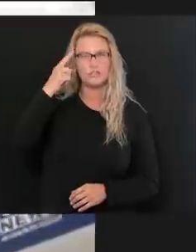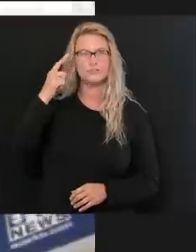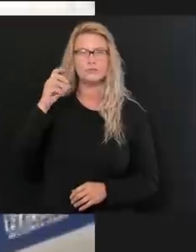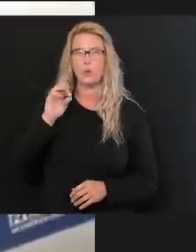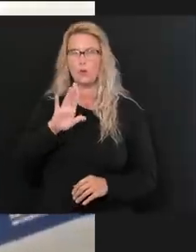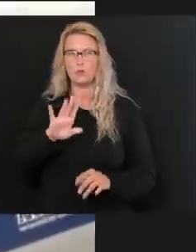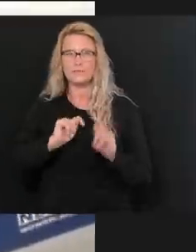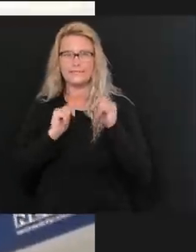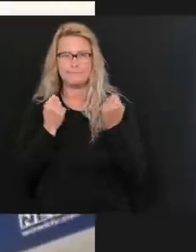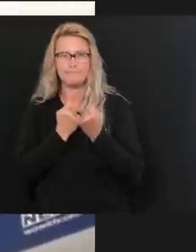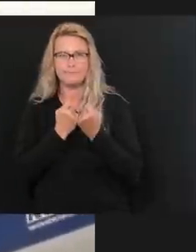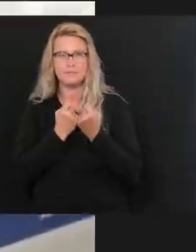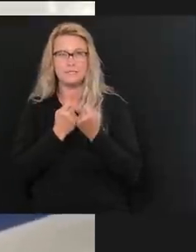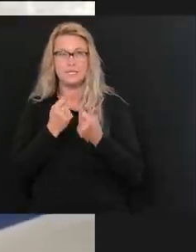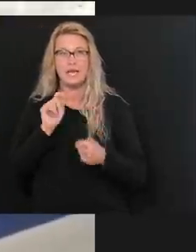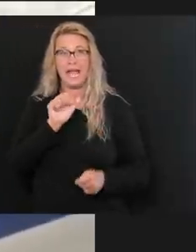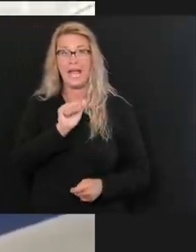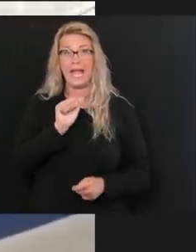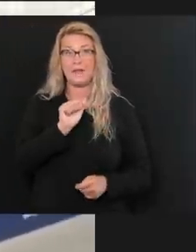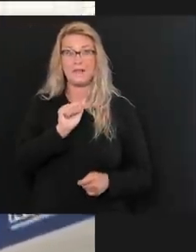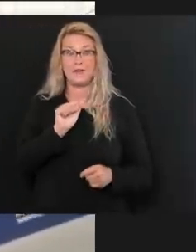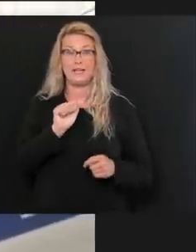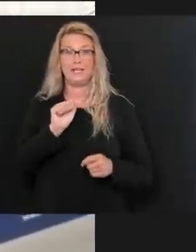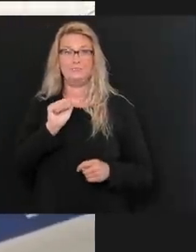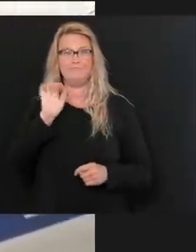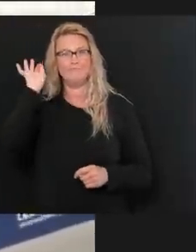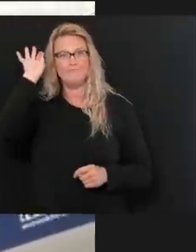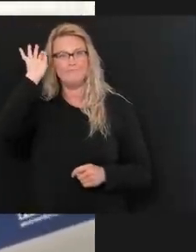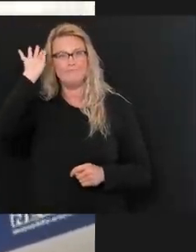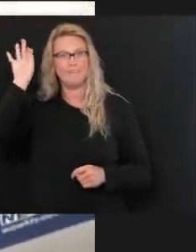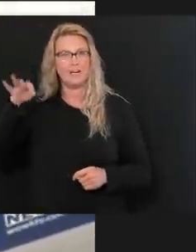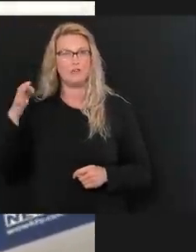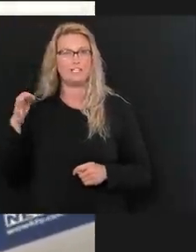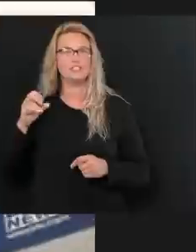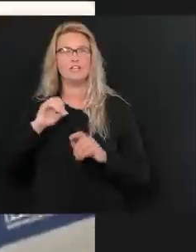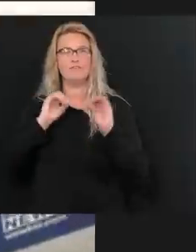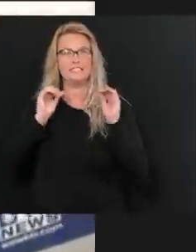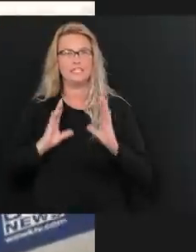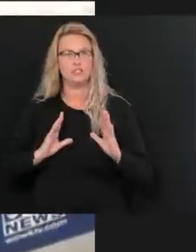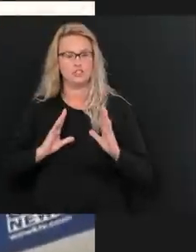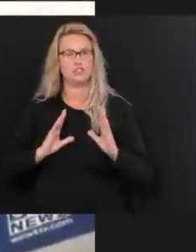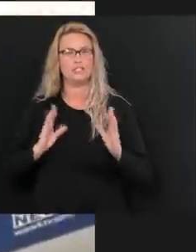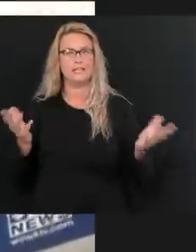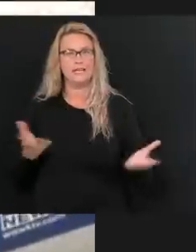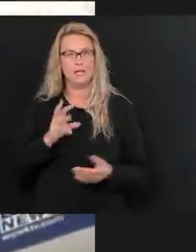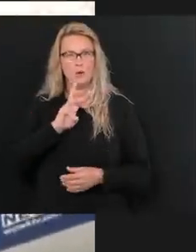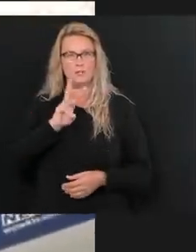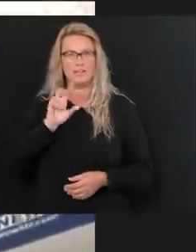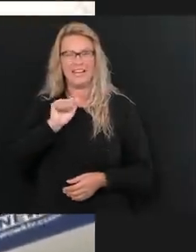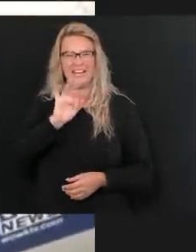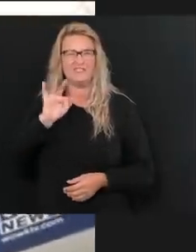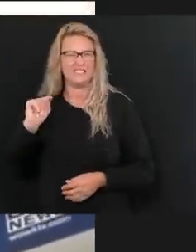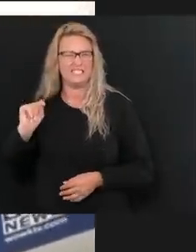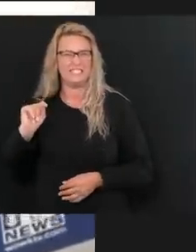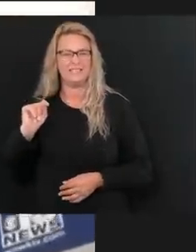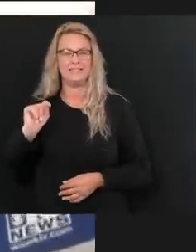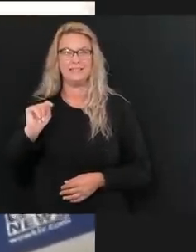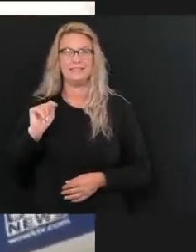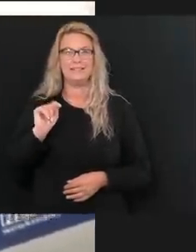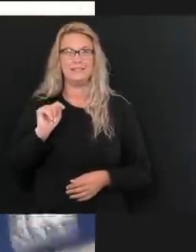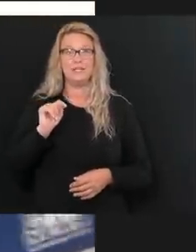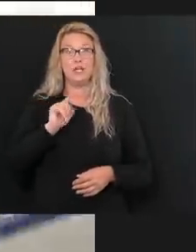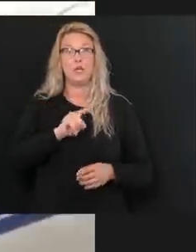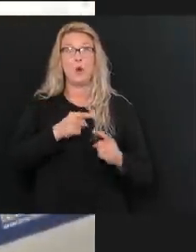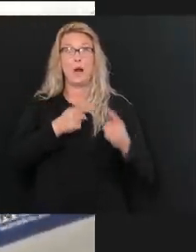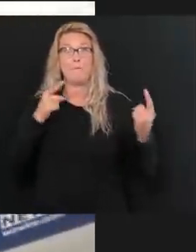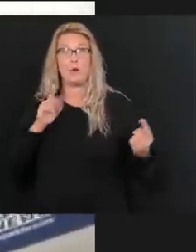you may know, the American Federation of Teachers, West Virginia chapter sent out a press release this morning, as did your opponent, Ben Solango, saying